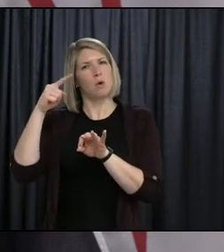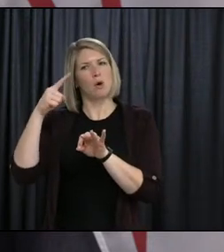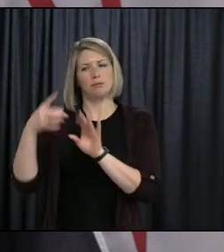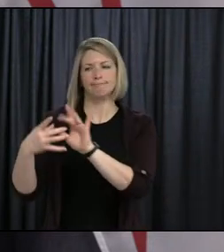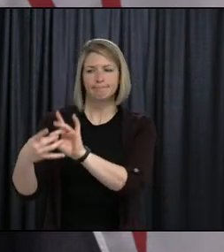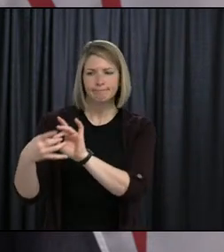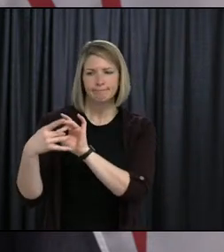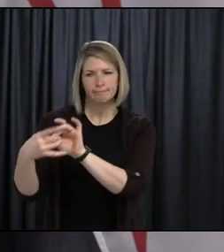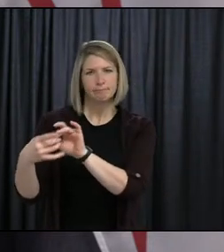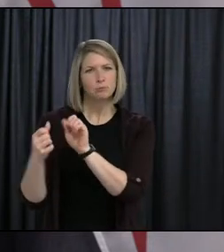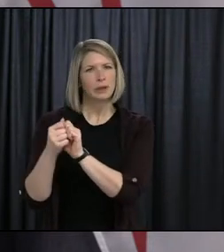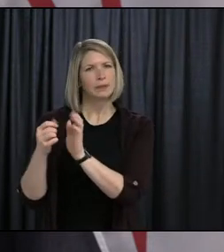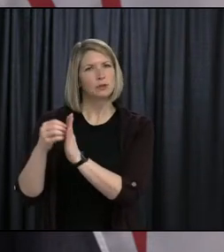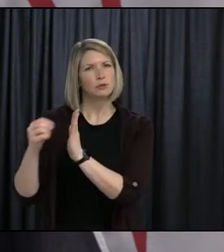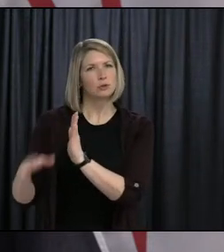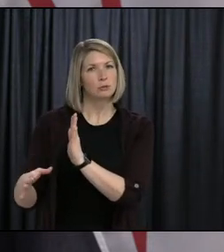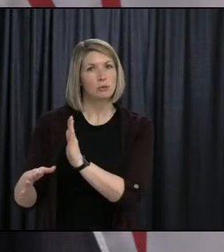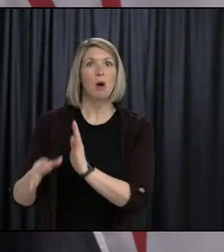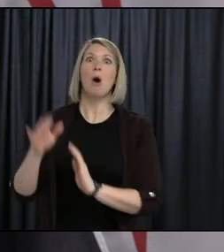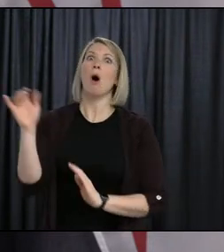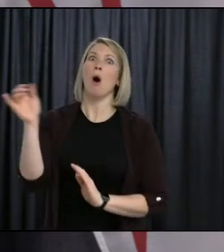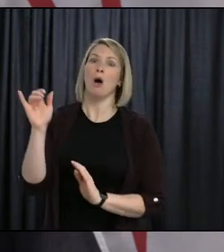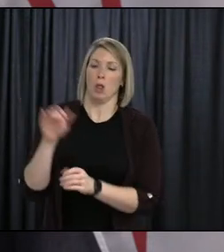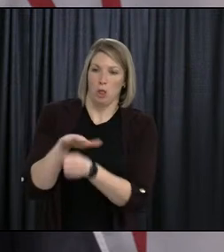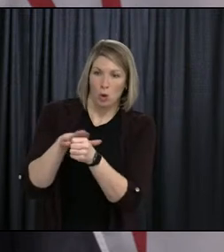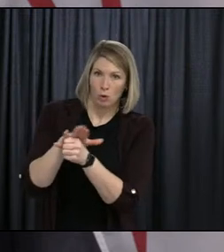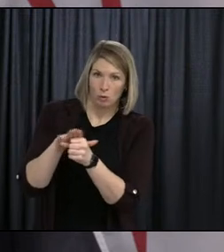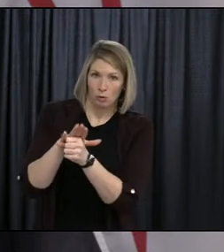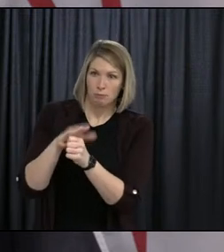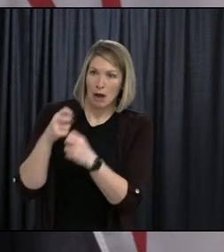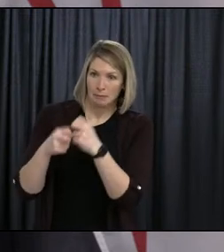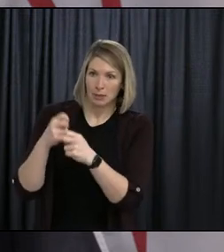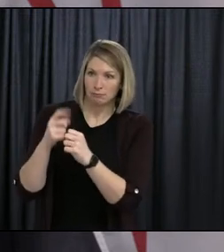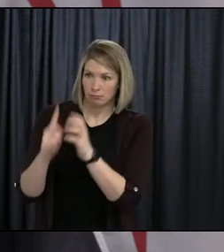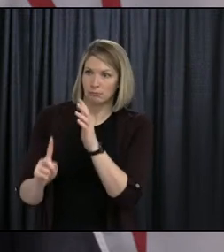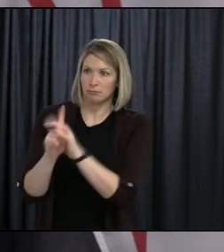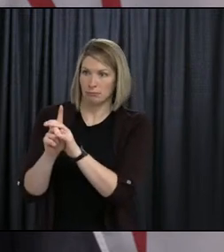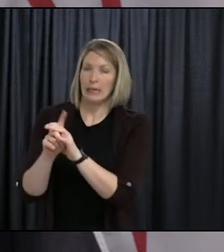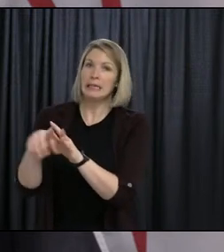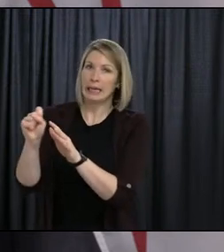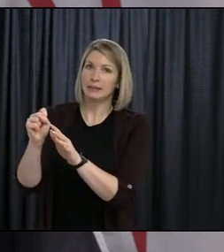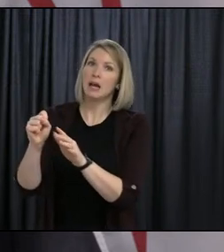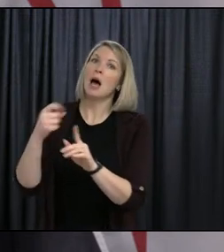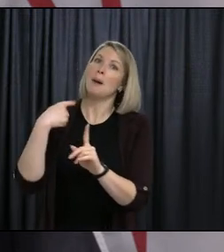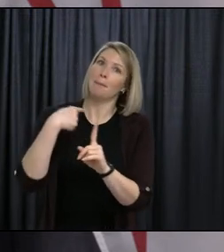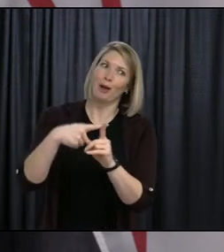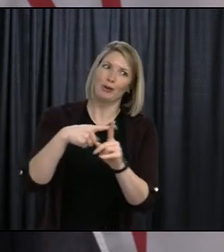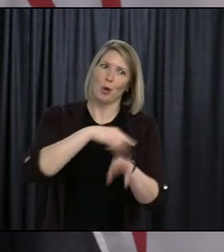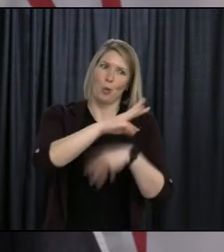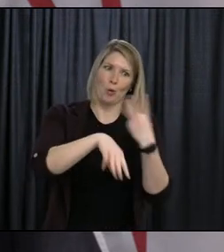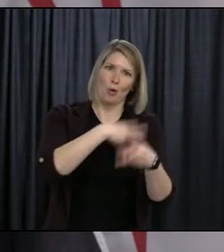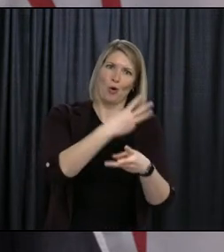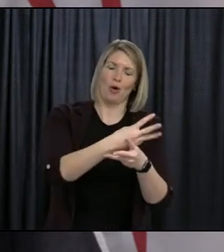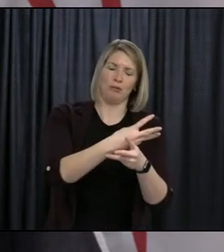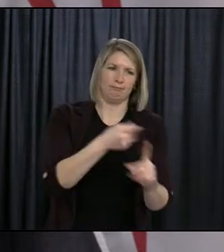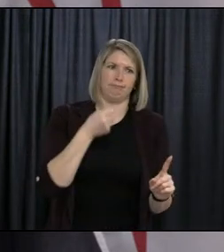and in a context of a worldwide pandemic, even more important. So while assessment continues,